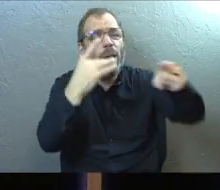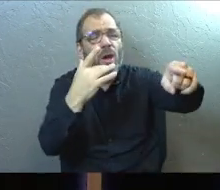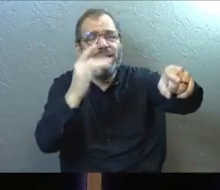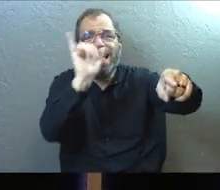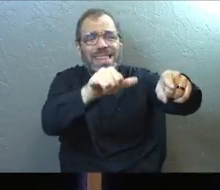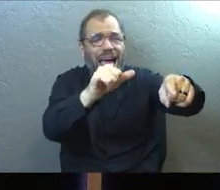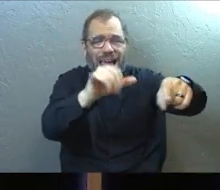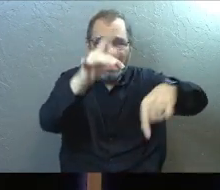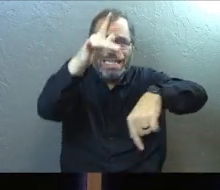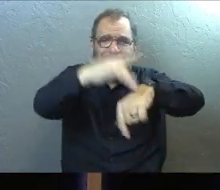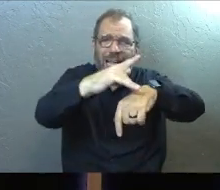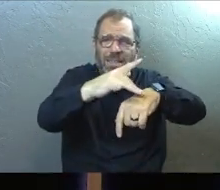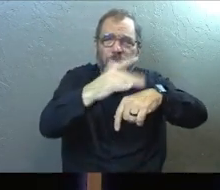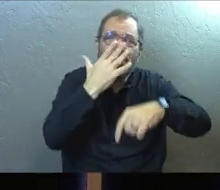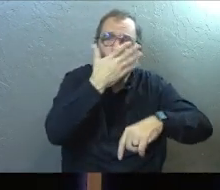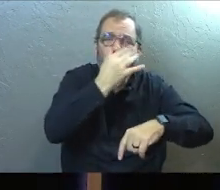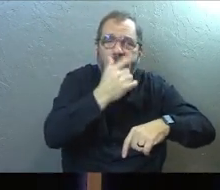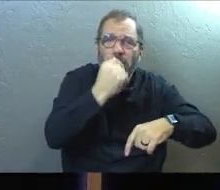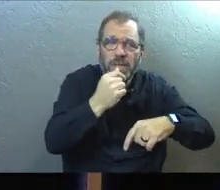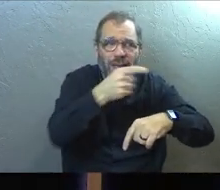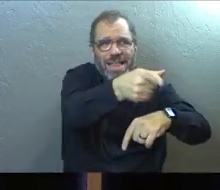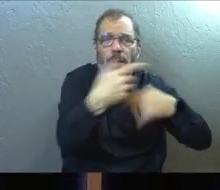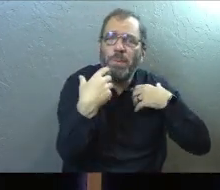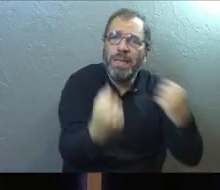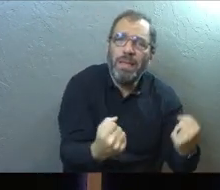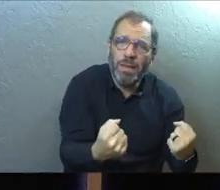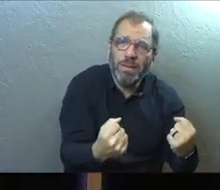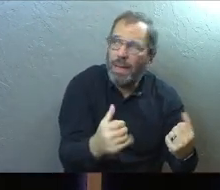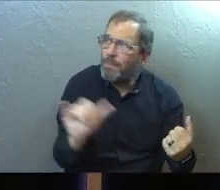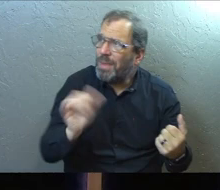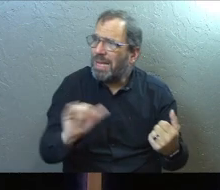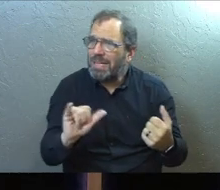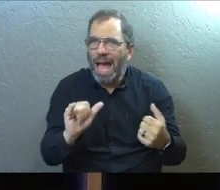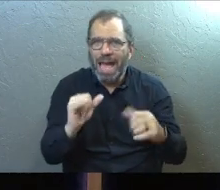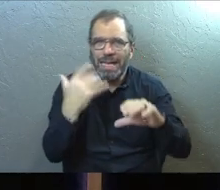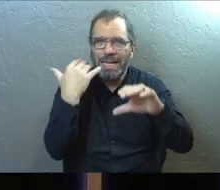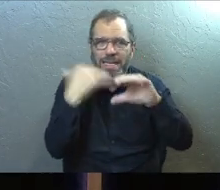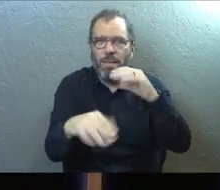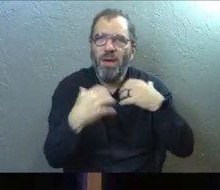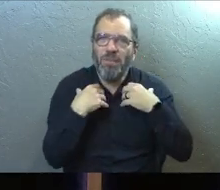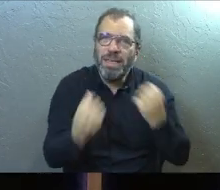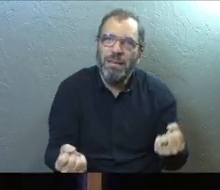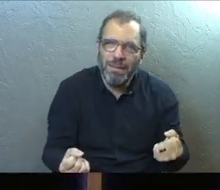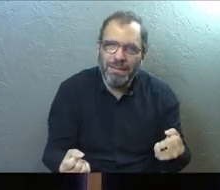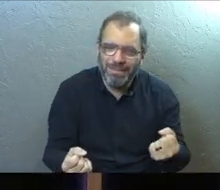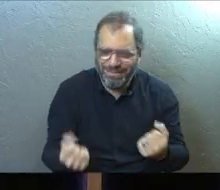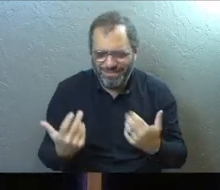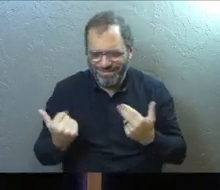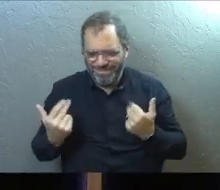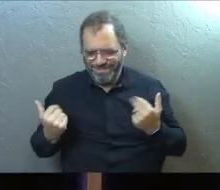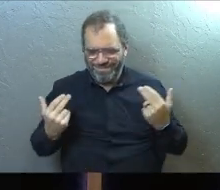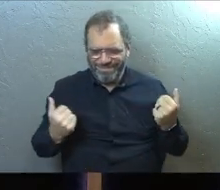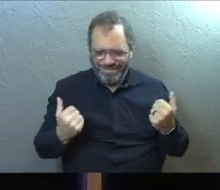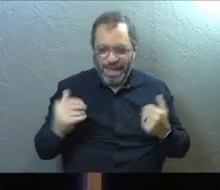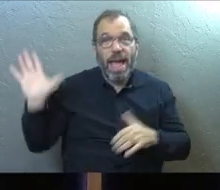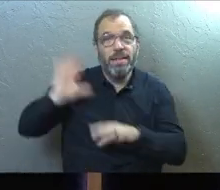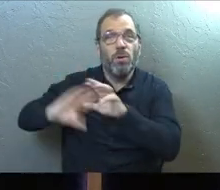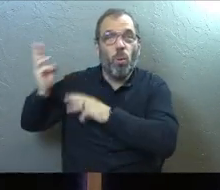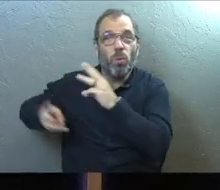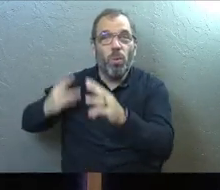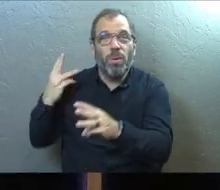And if the sick person touched the handkerchief, they would be healed. It's like email for healing in the ancient world.